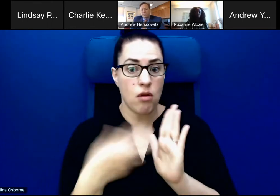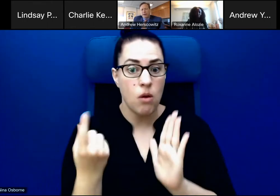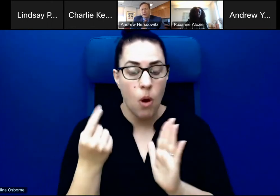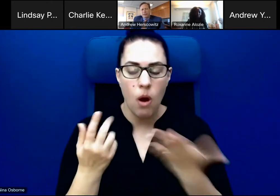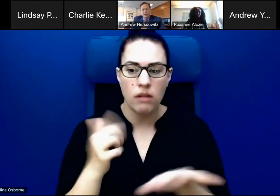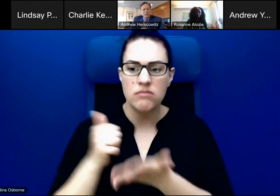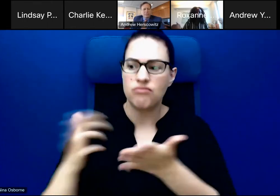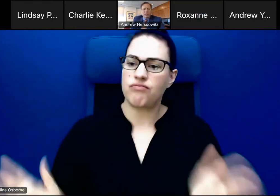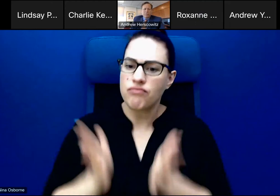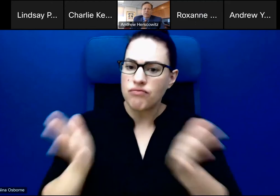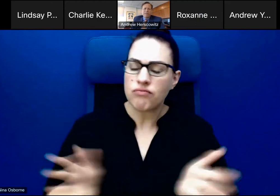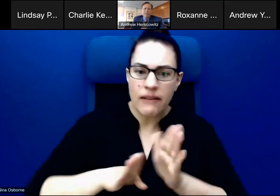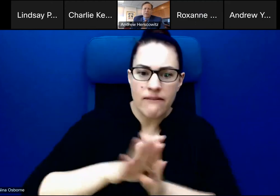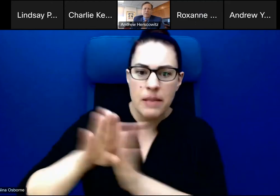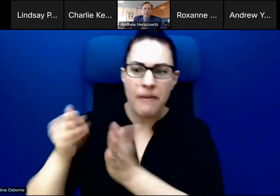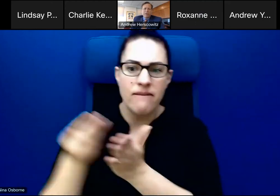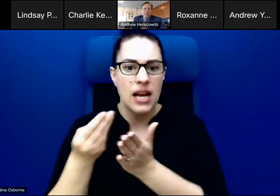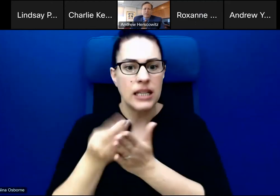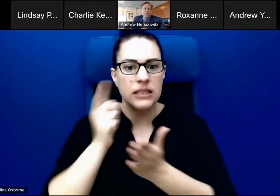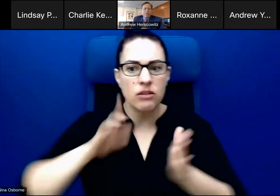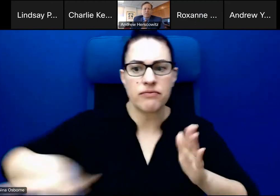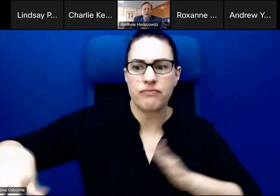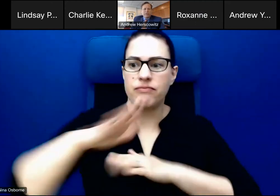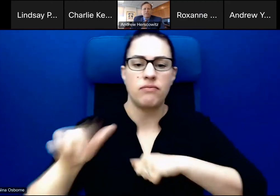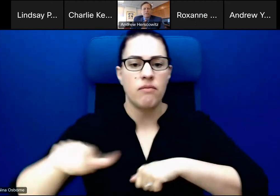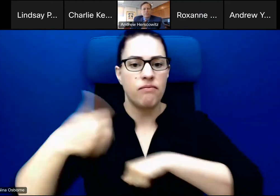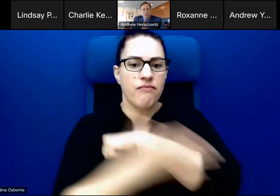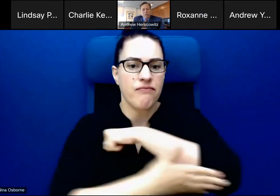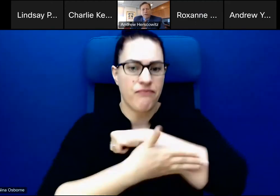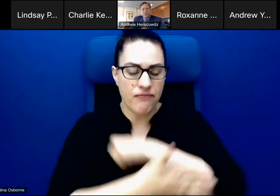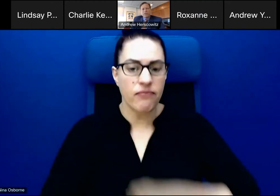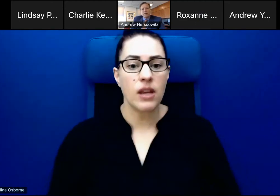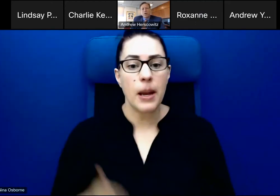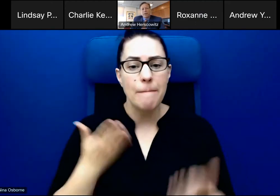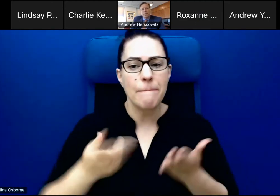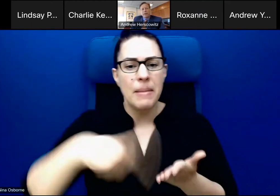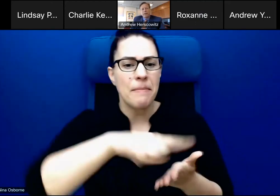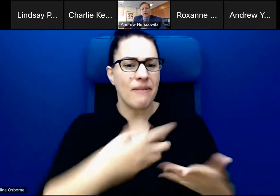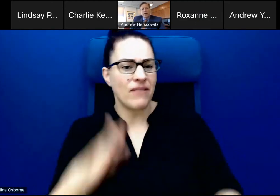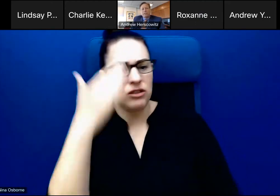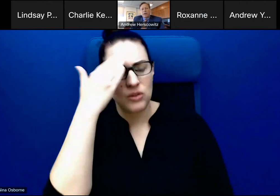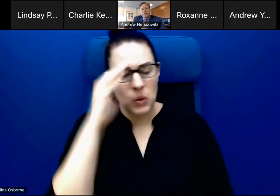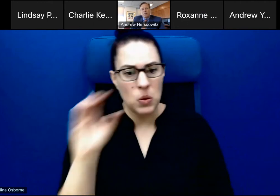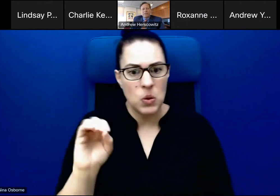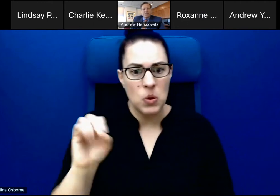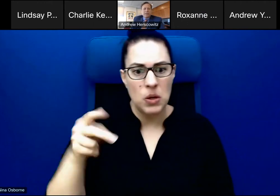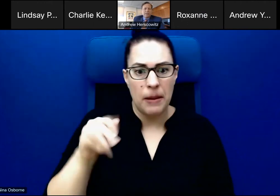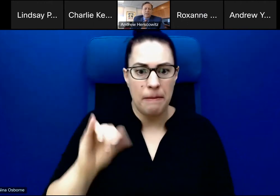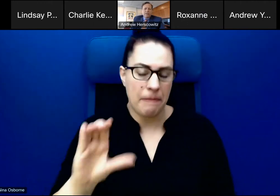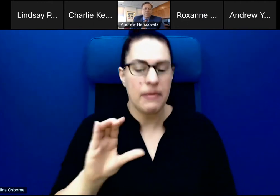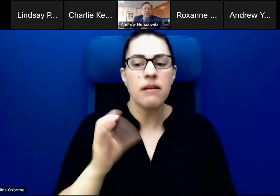development finance. Many of you may be familiar with the Overseas Private Investment Corporation, OPIC, as well as